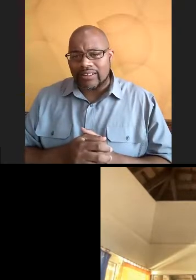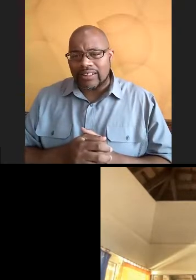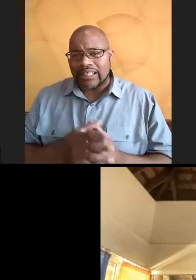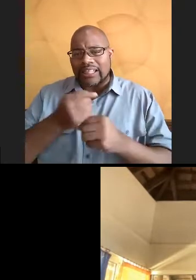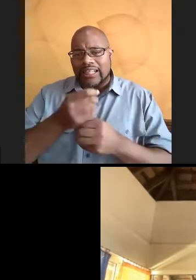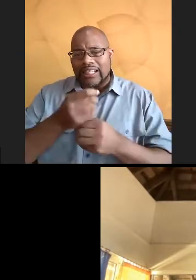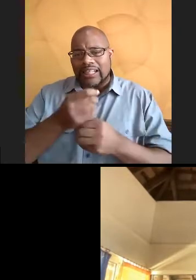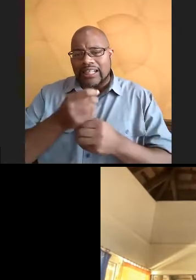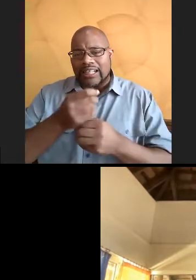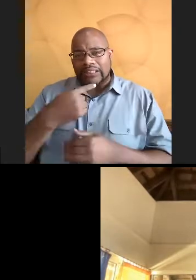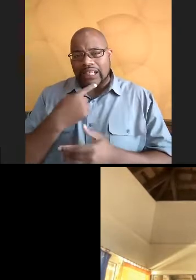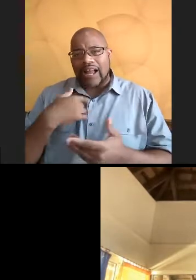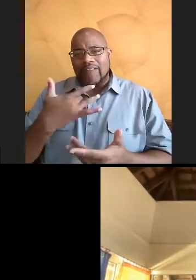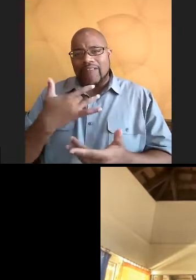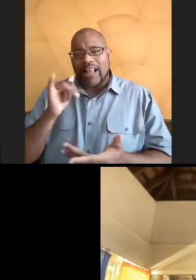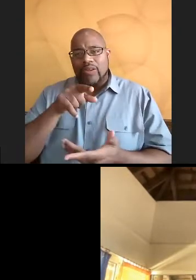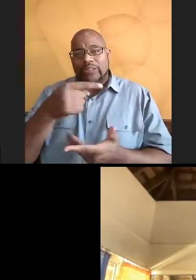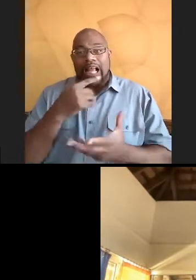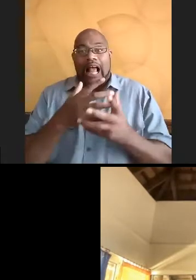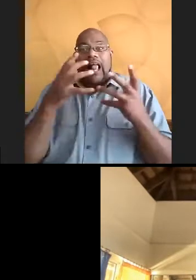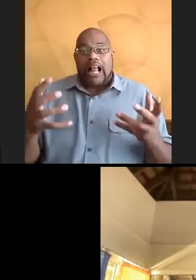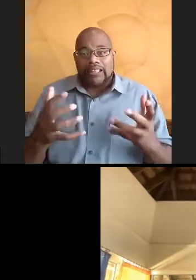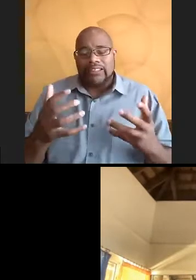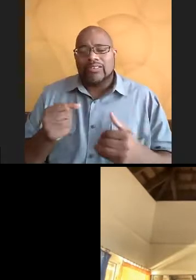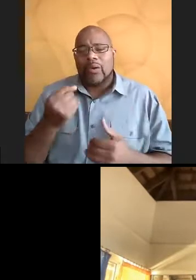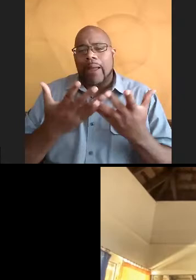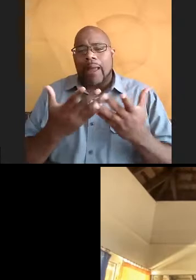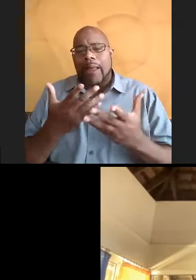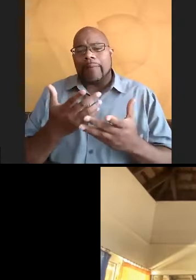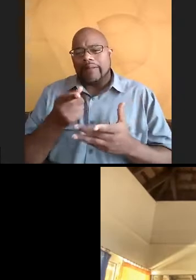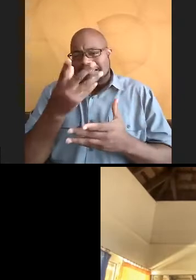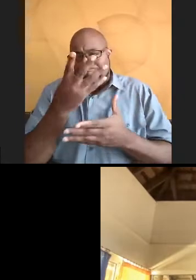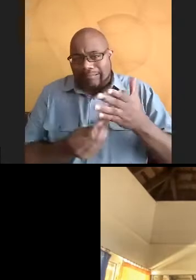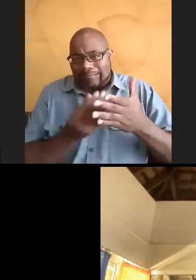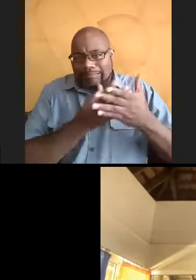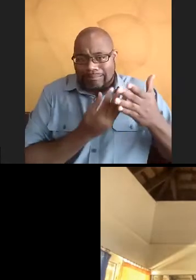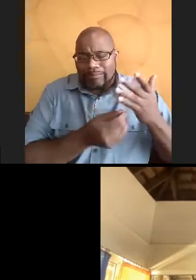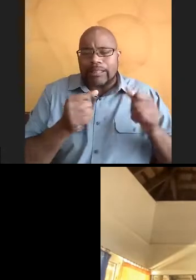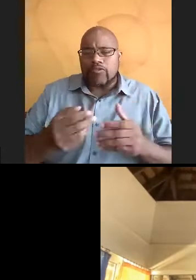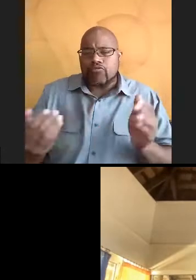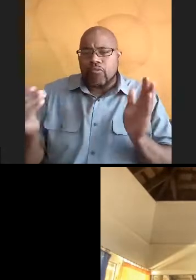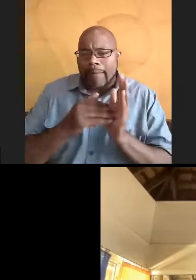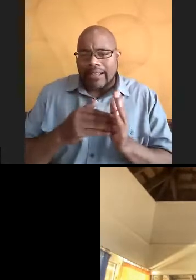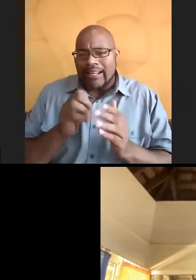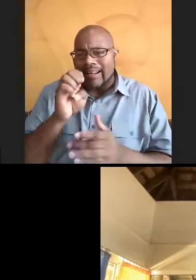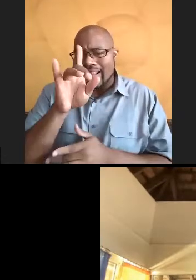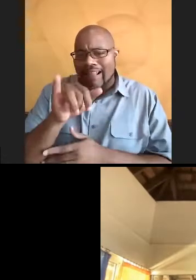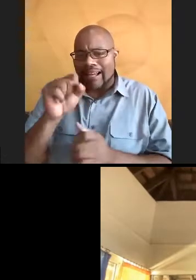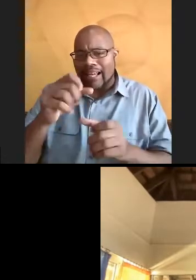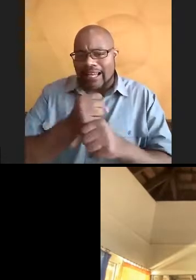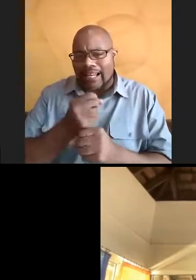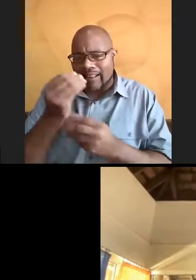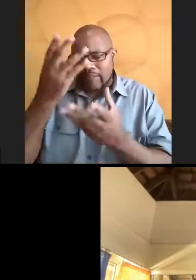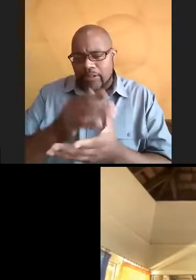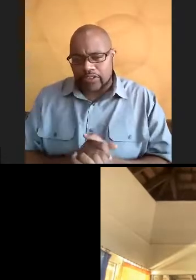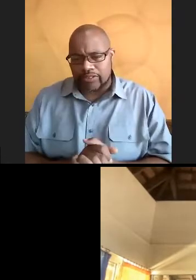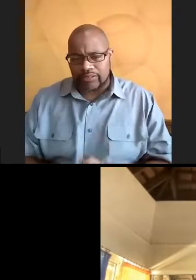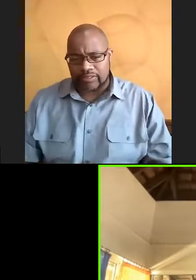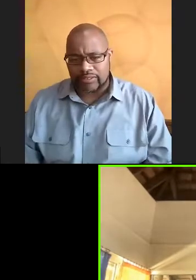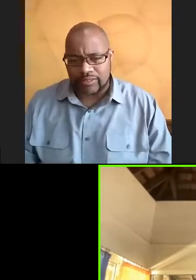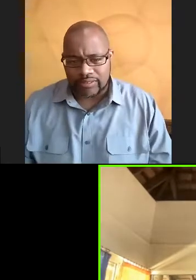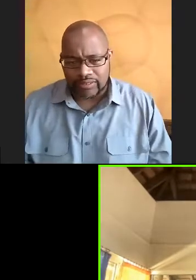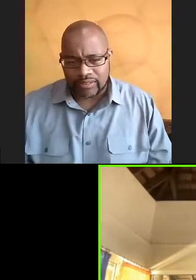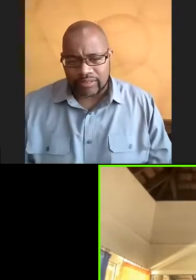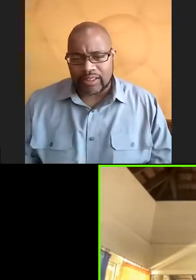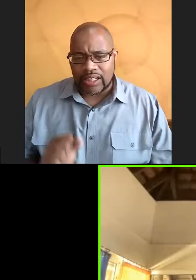that you're saying. And I feel like you said a lot. So maybe if you could just repeat that, um, so Eli can get information. Yeah,